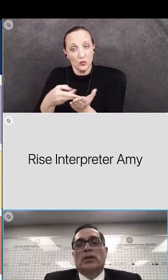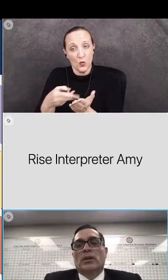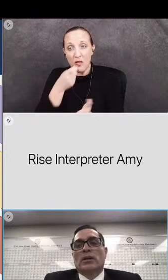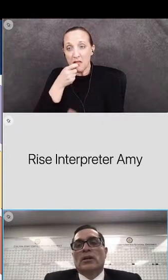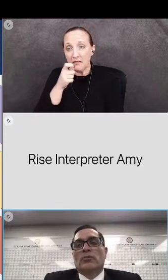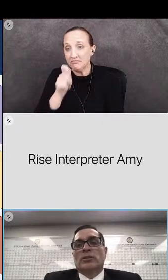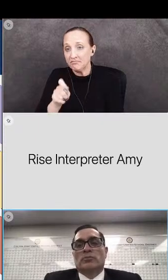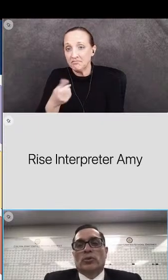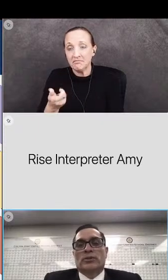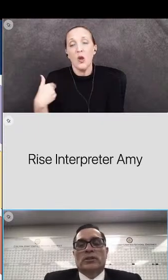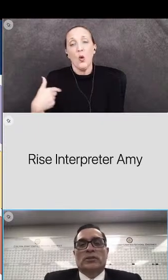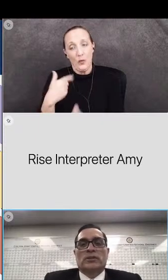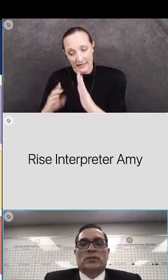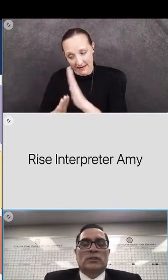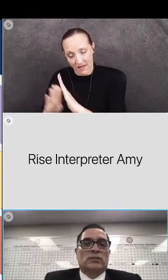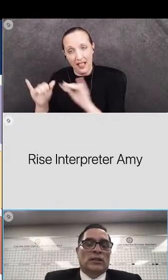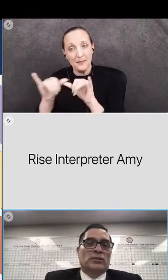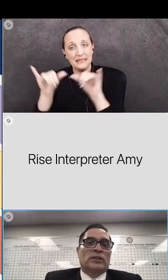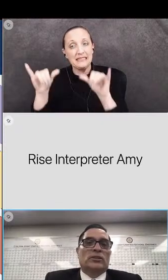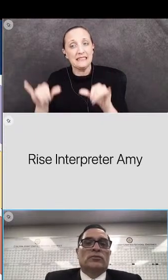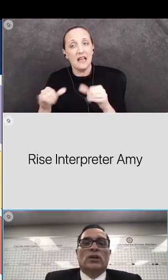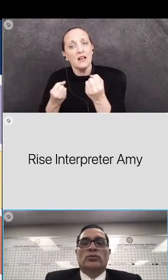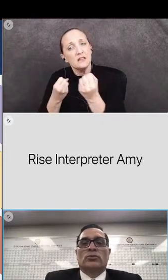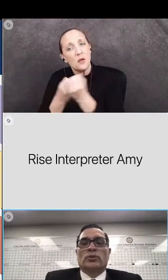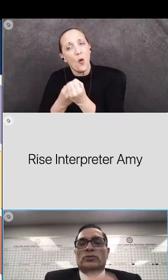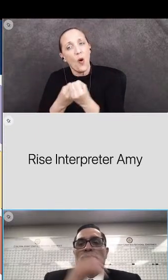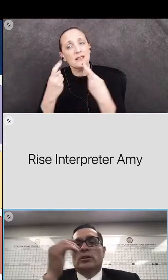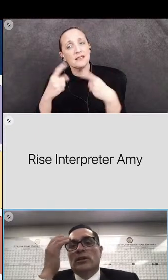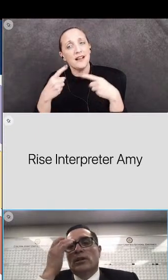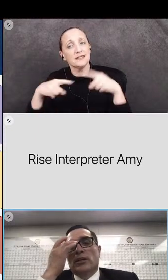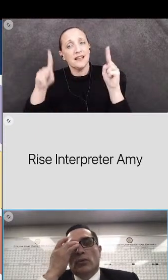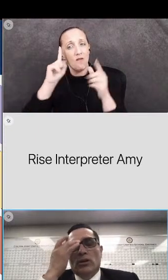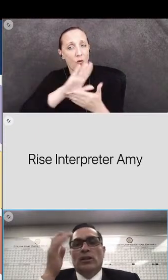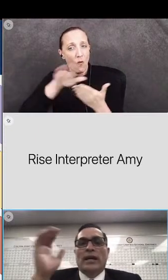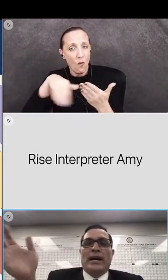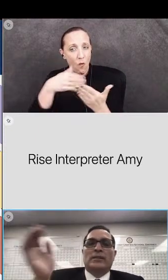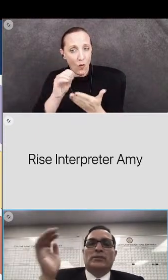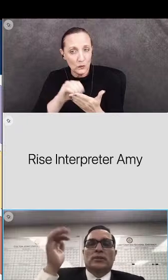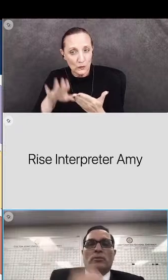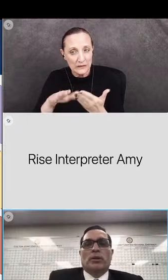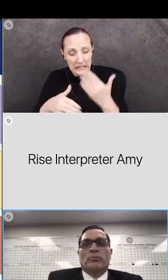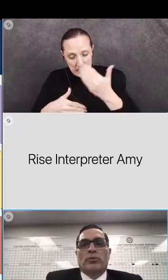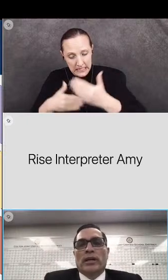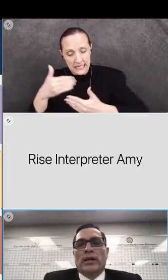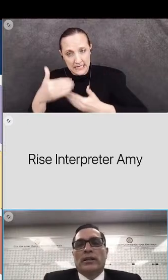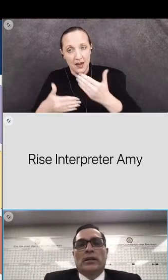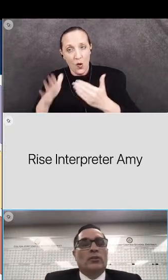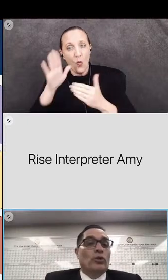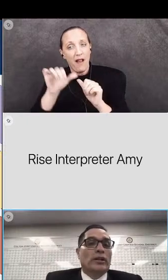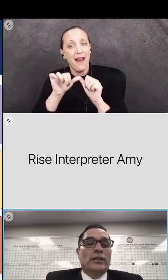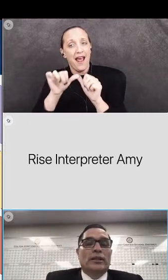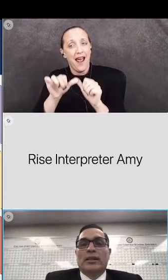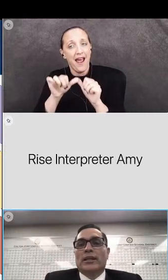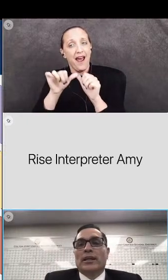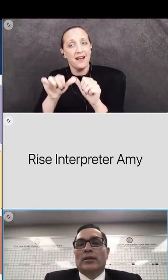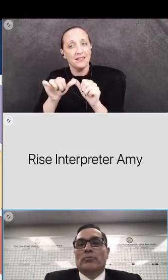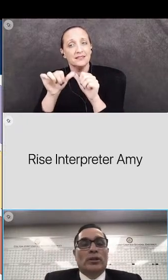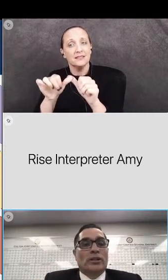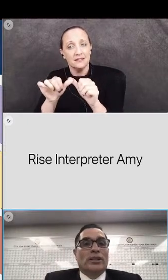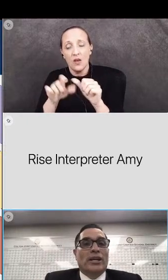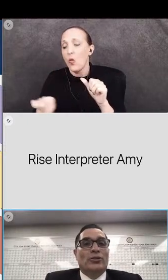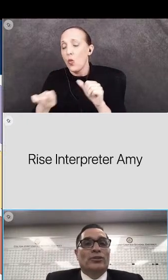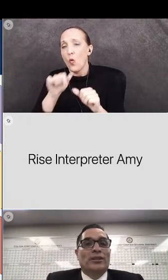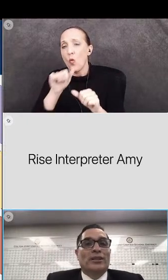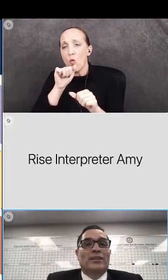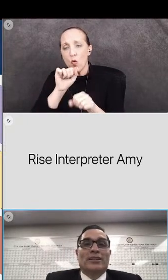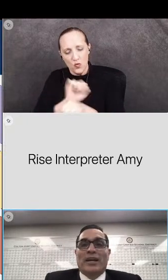system which supports the success of all students it will last the people that are working and